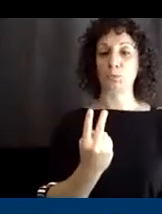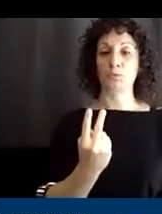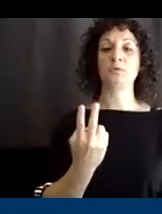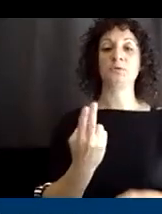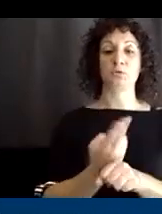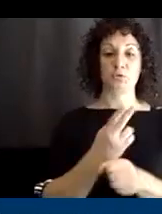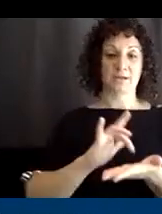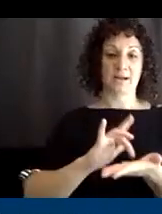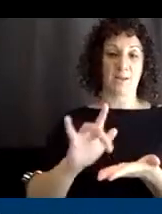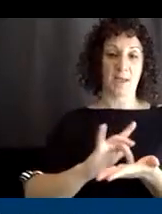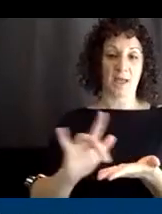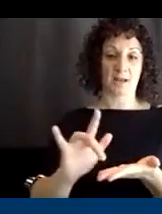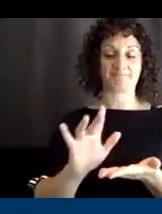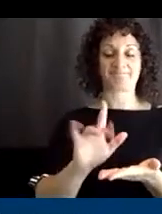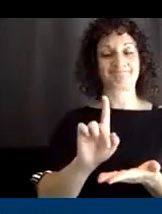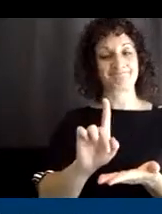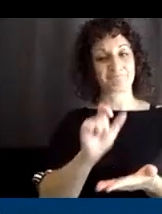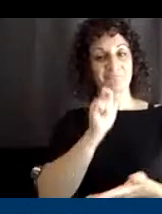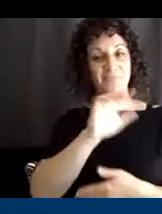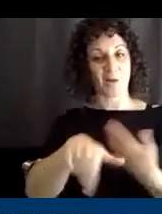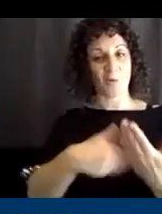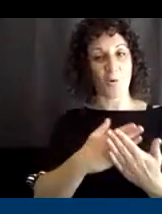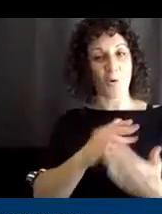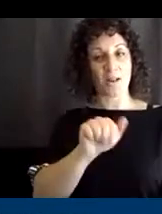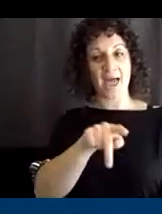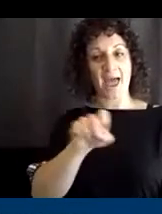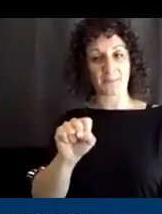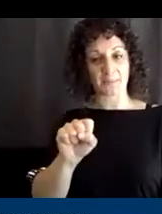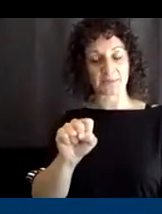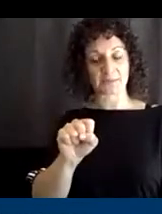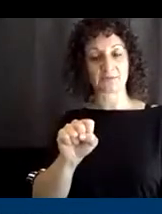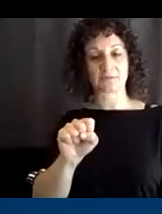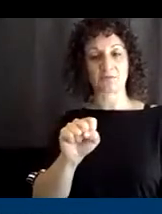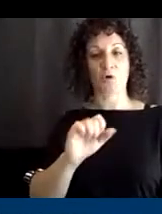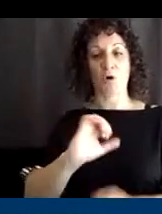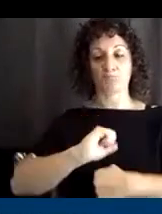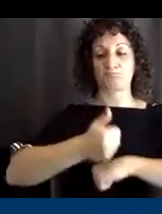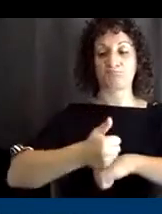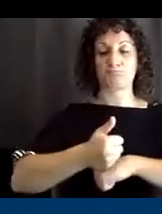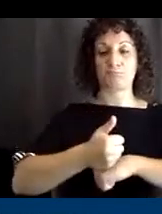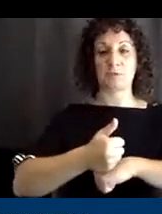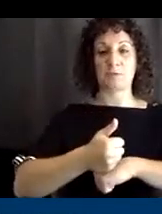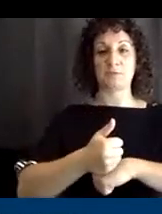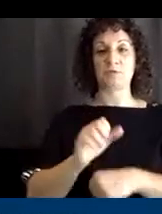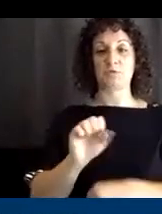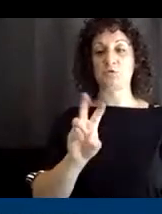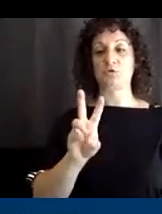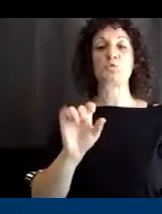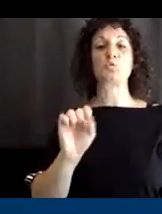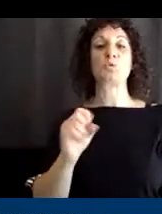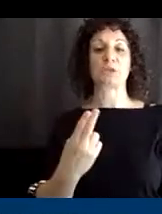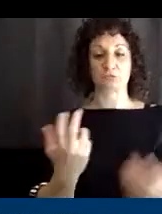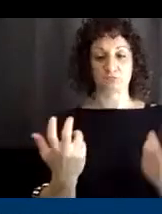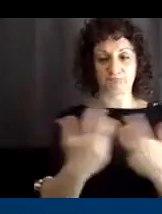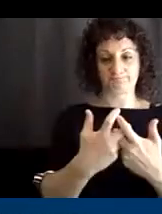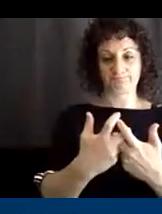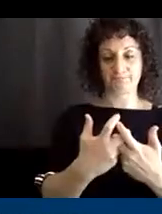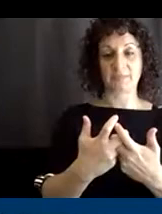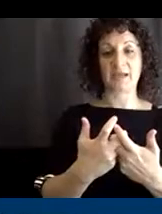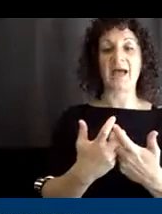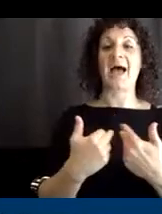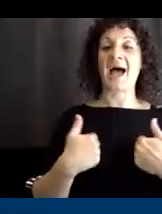I will say that not all apps are created to be switch adapted and there's some workarounds on making